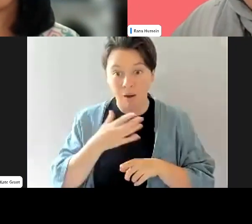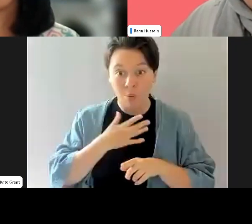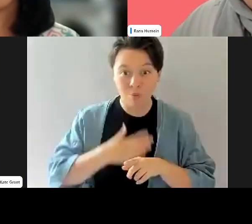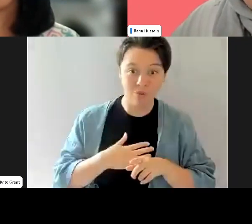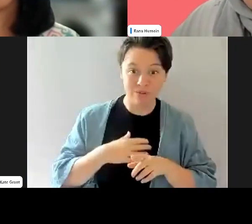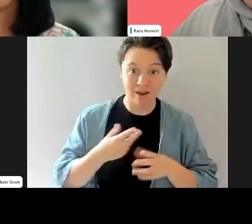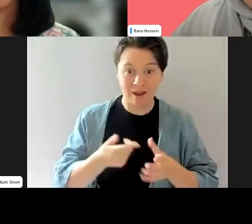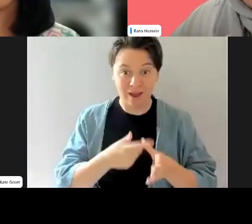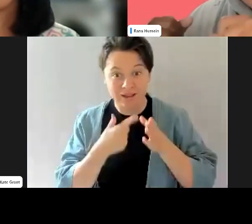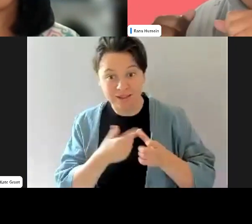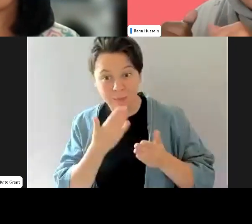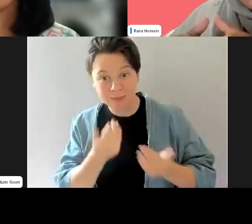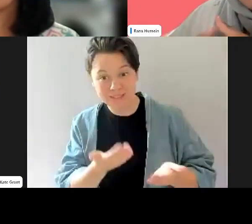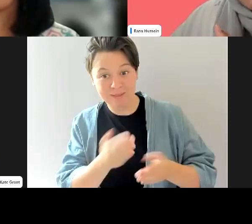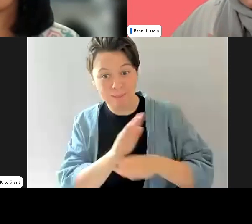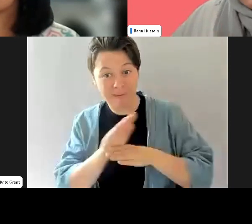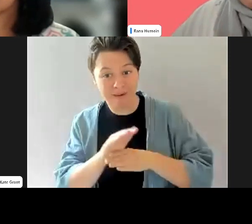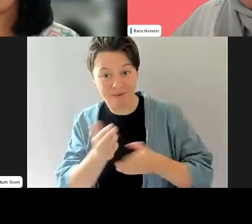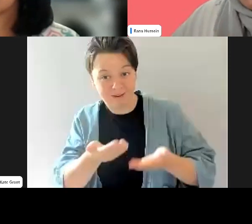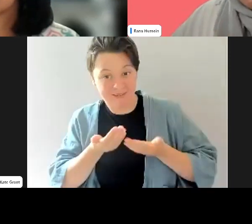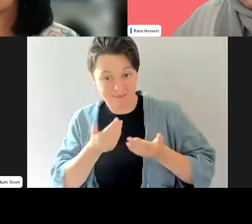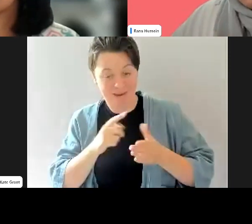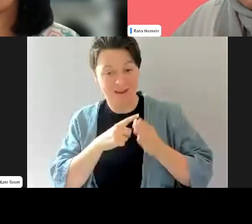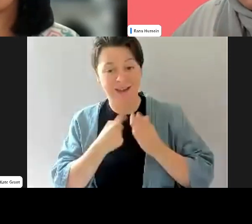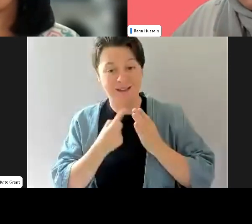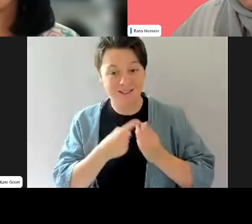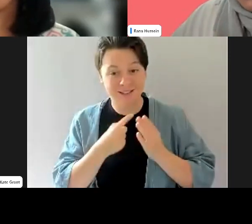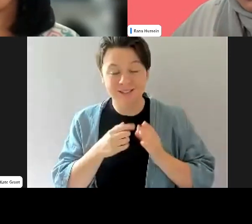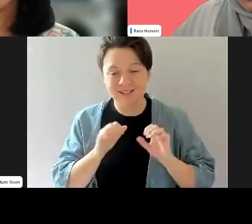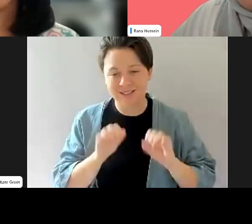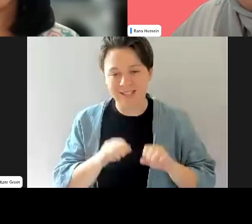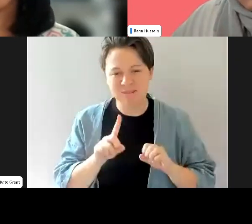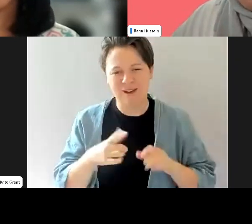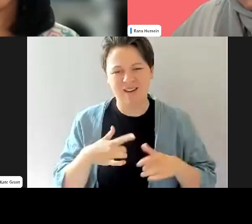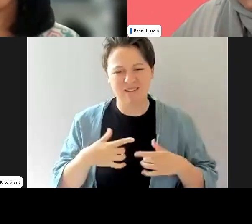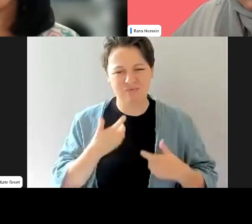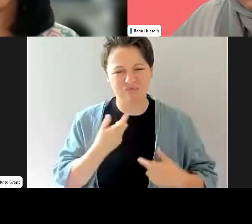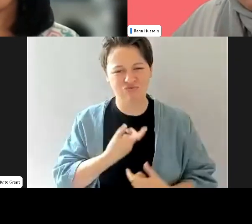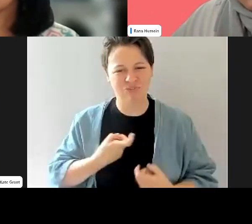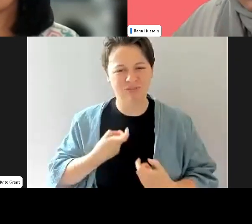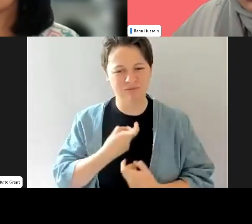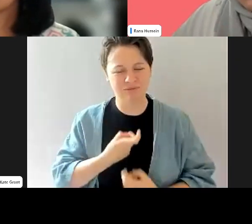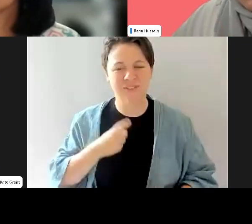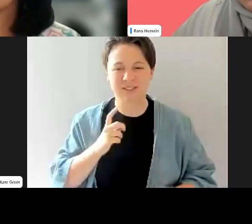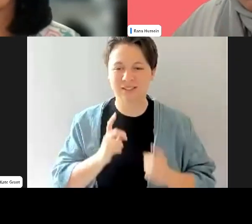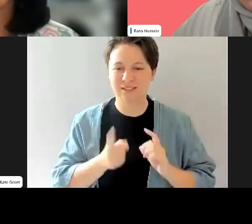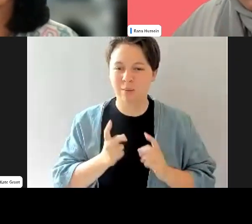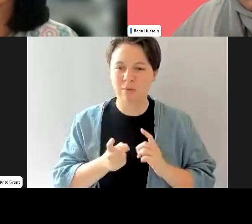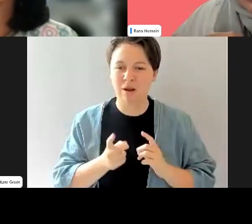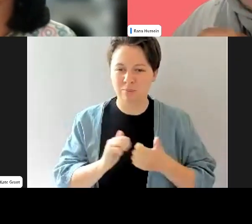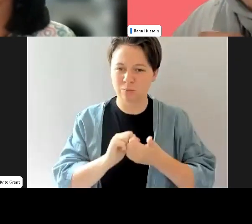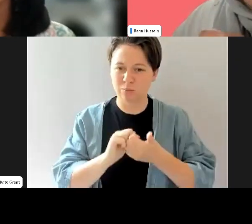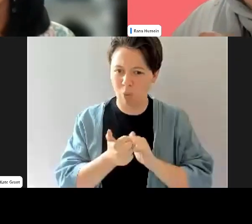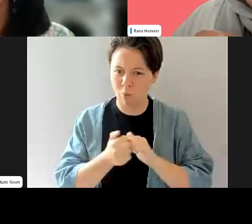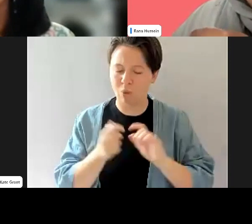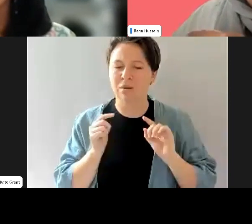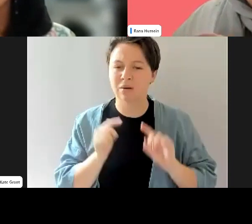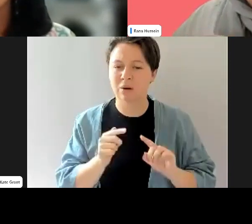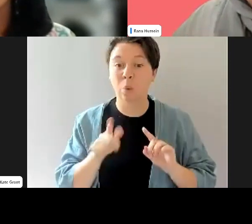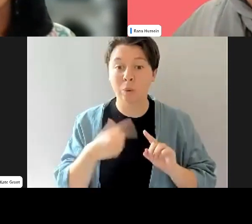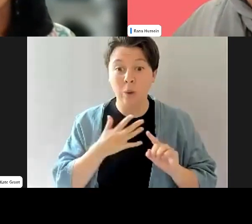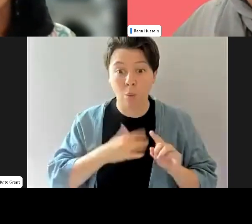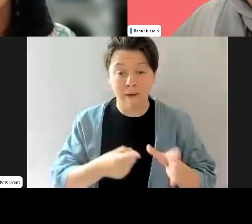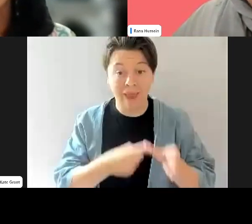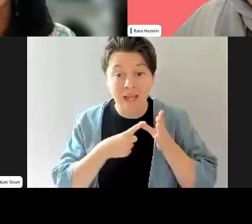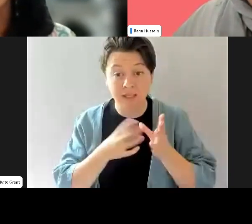think one thing I do get frustrated by with sport, um, in particular, is that we want the answers quickly.